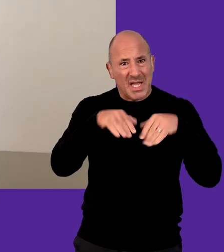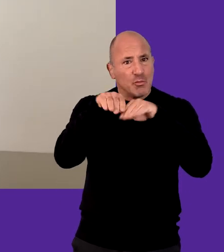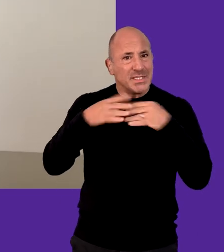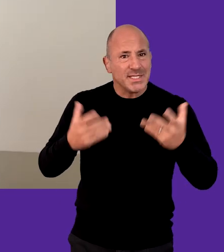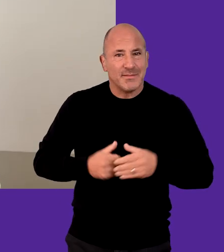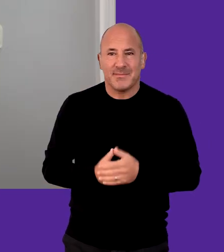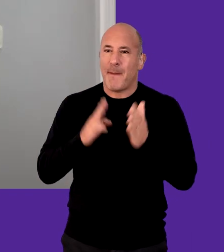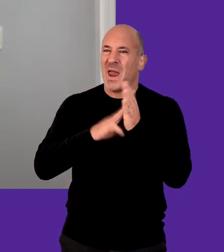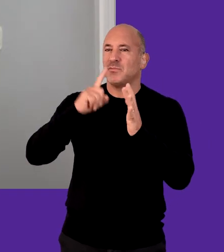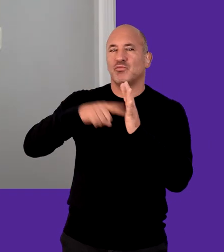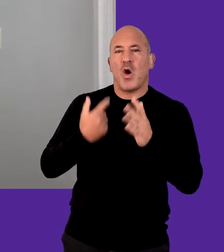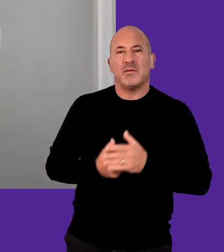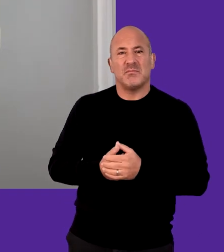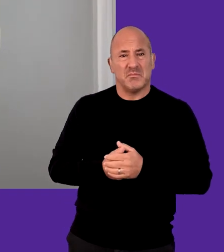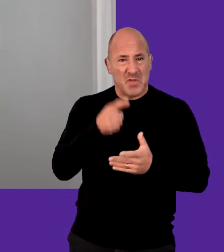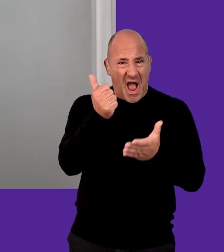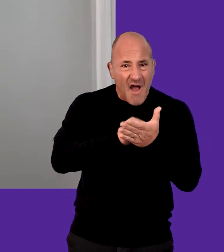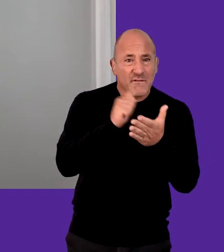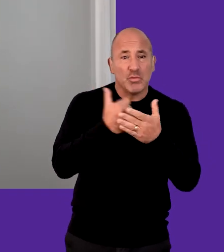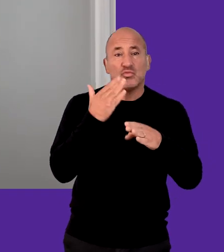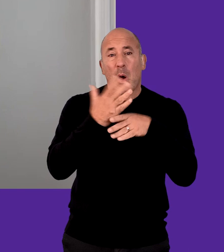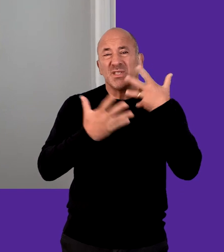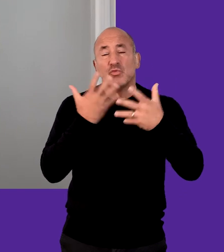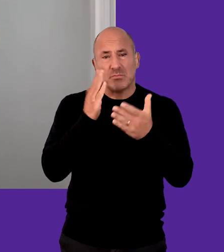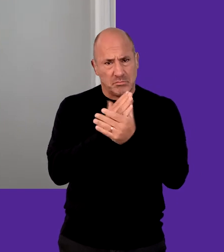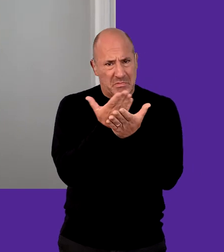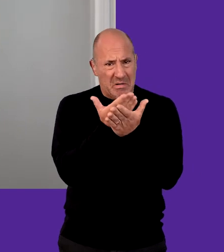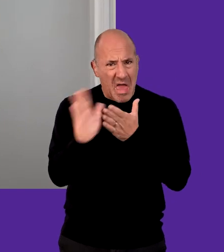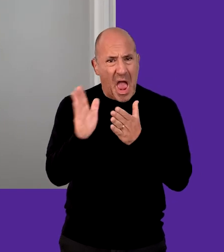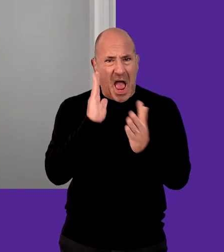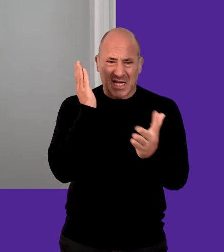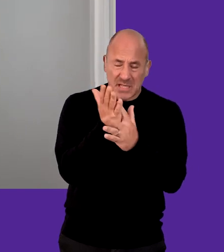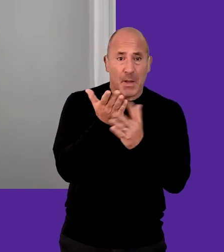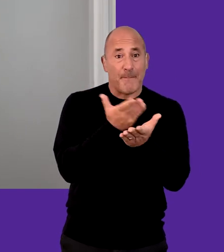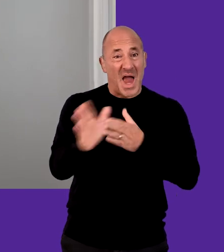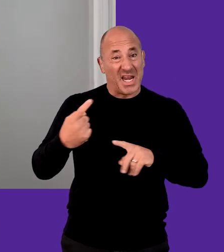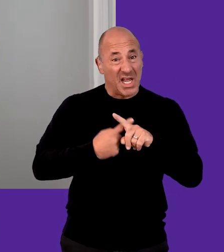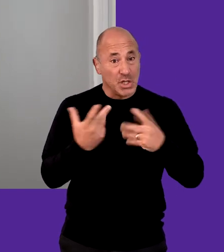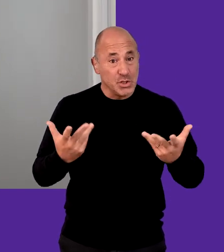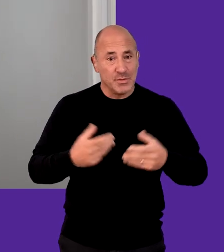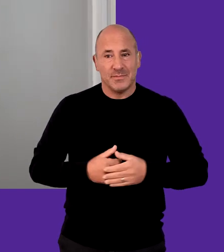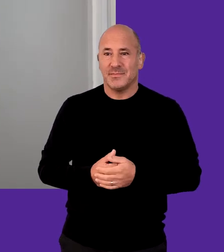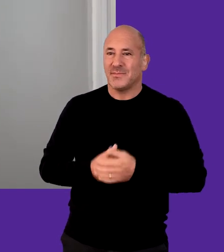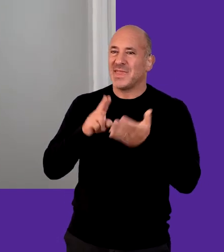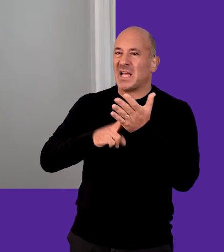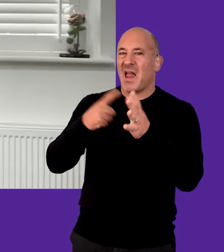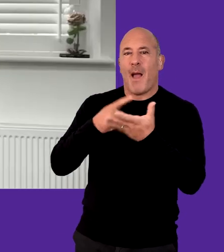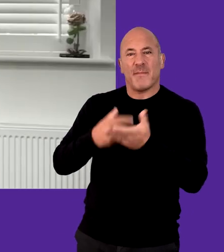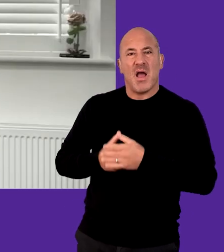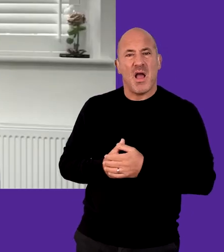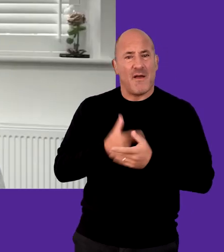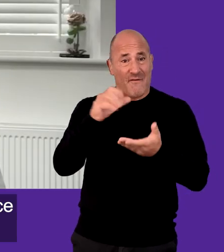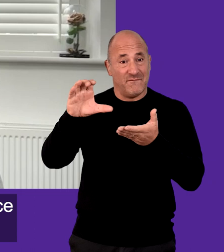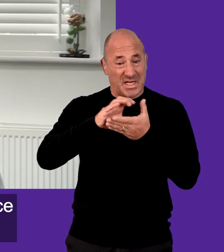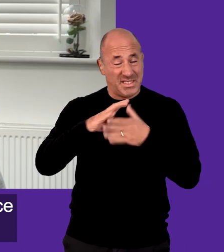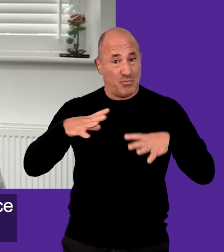equity. Melissa John Are your adverts and job descriptions comprehensive, accessible and in plain English? Natalie